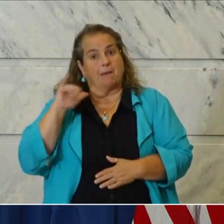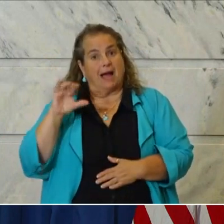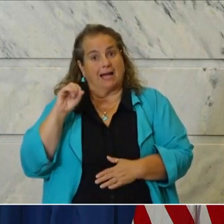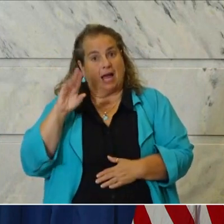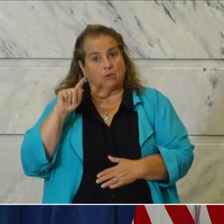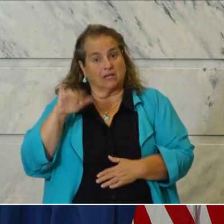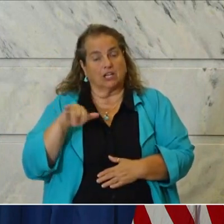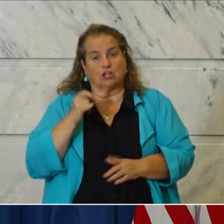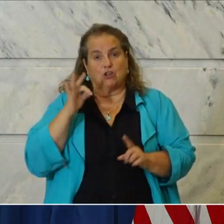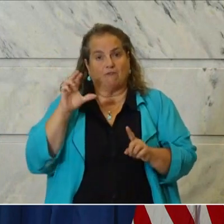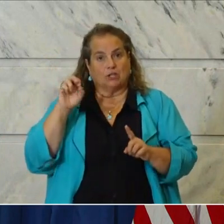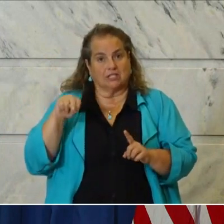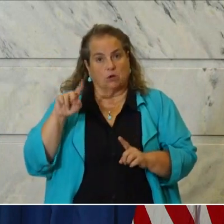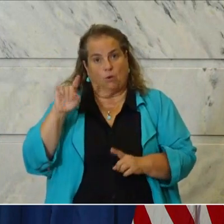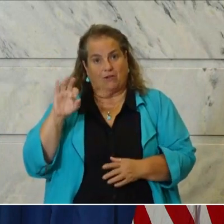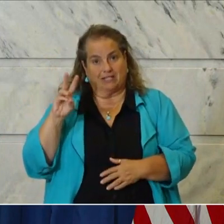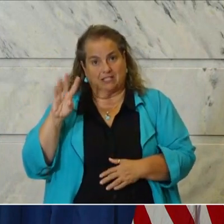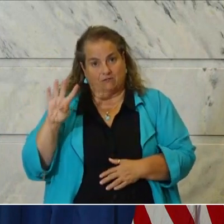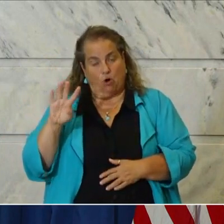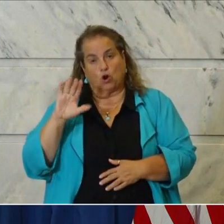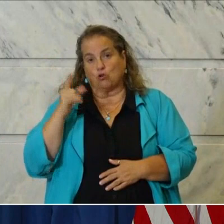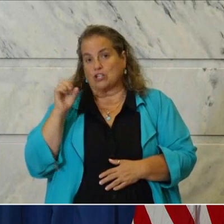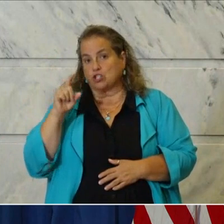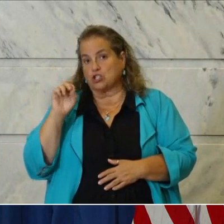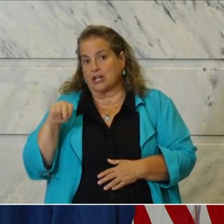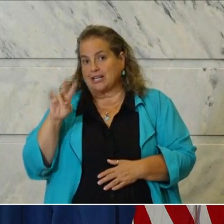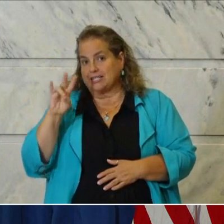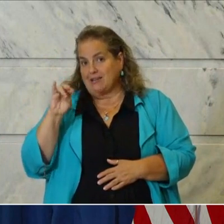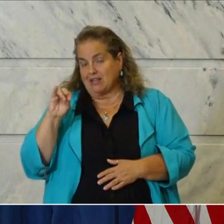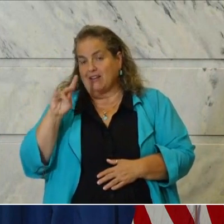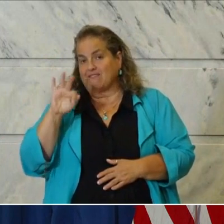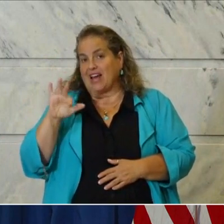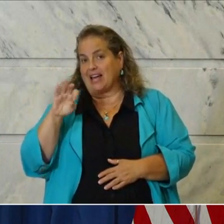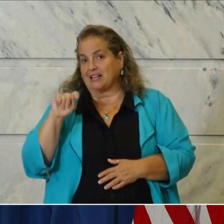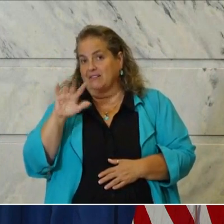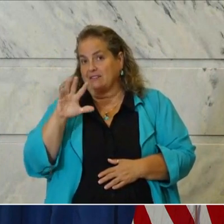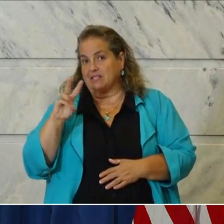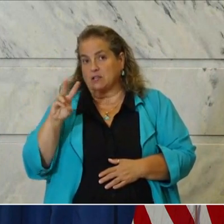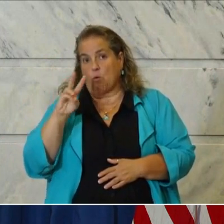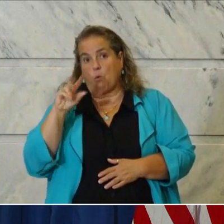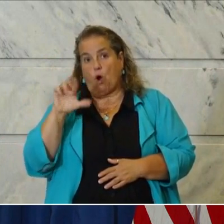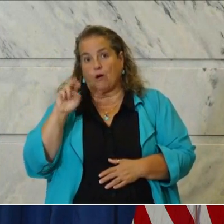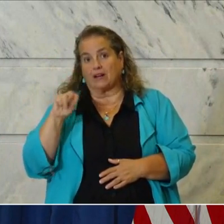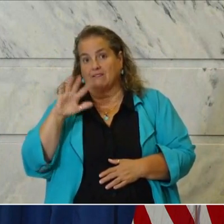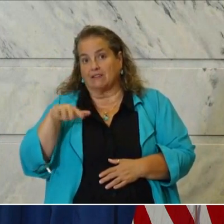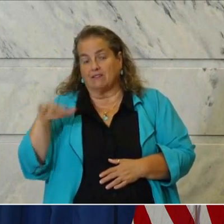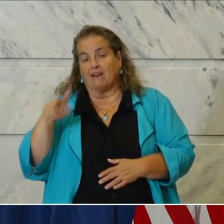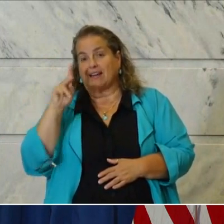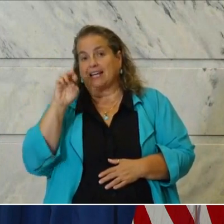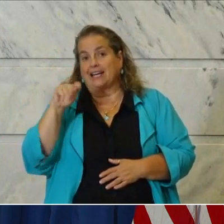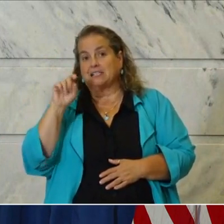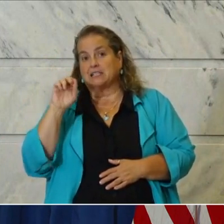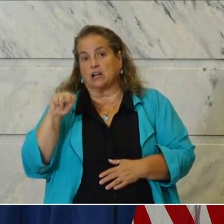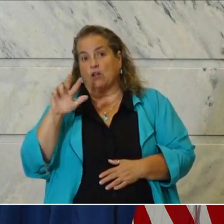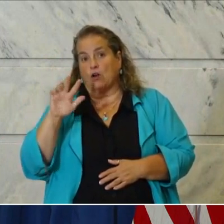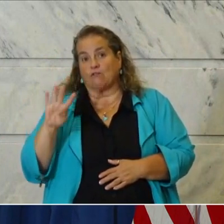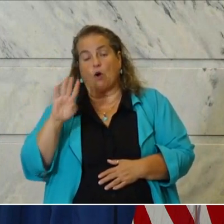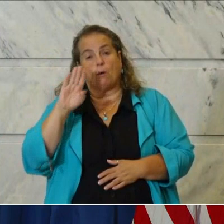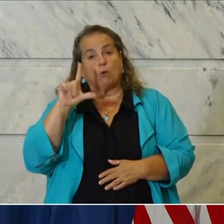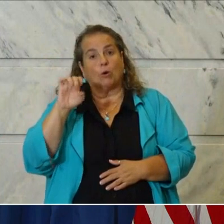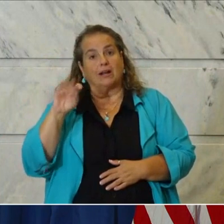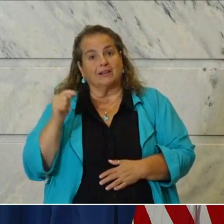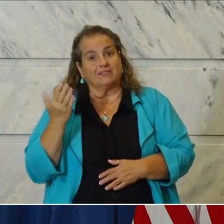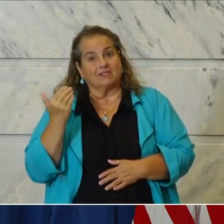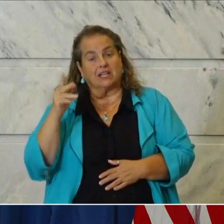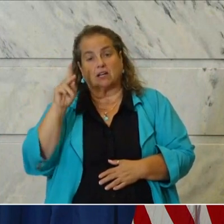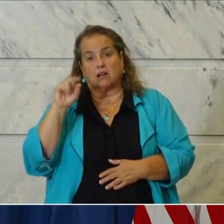Christian 70 Fayette 56 Warren 45 Kenton 34 bullet 15